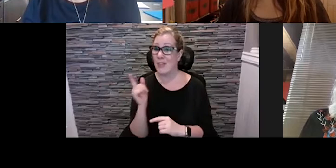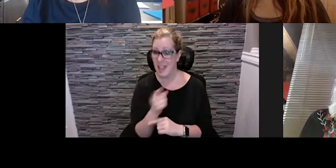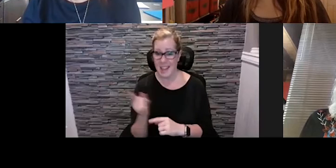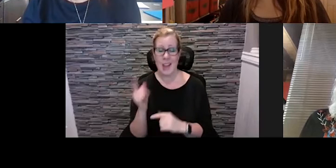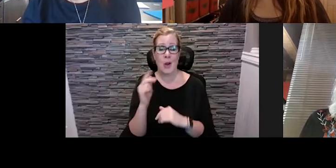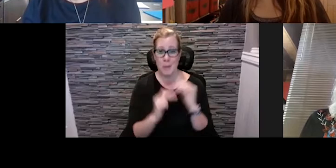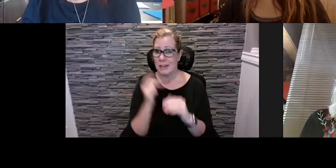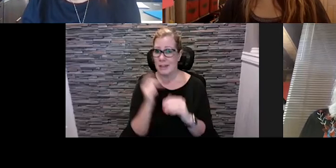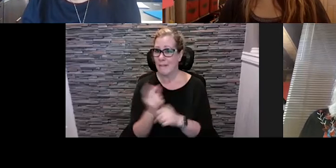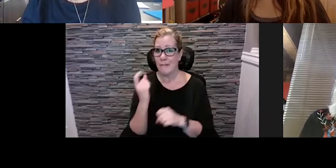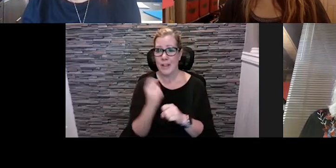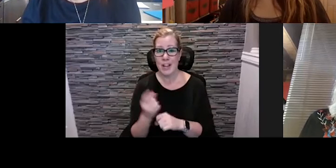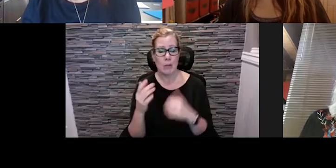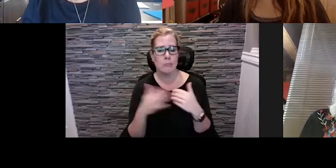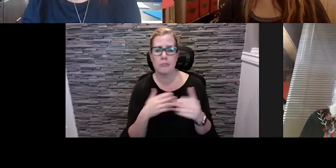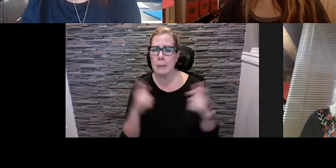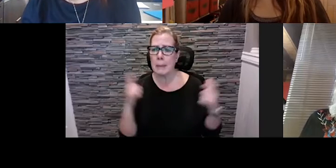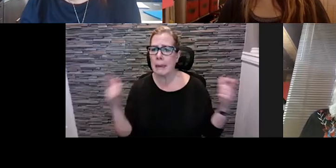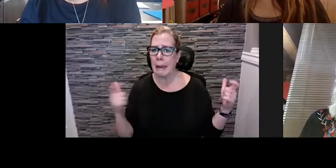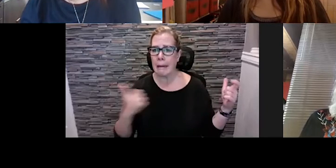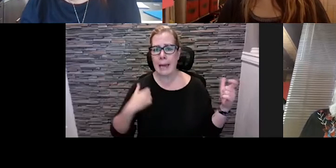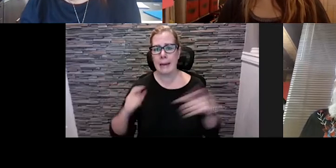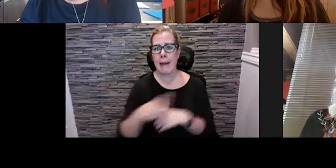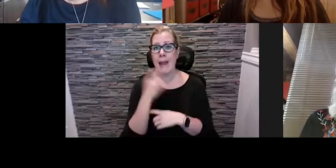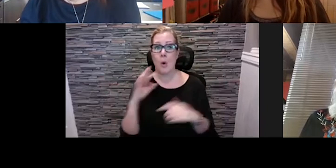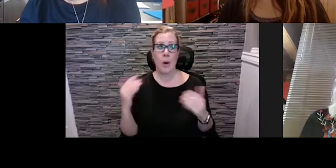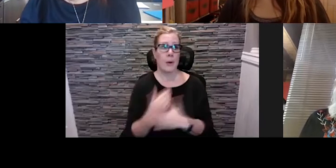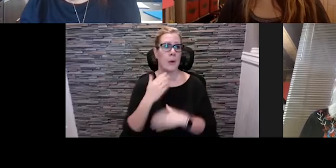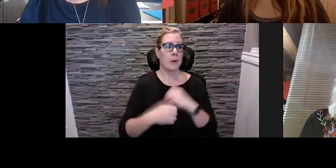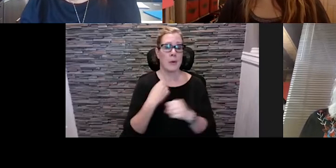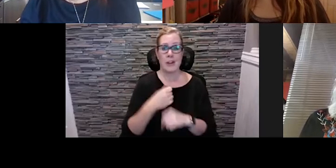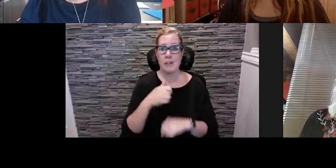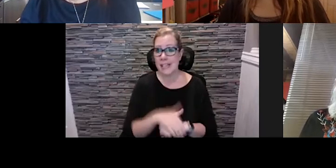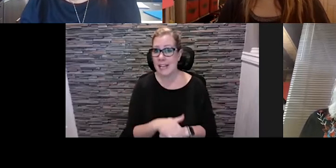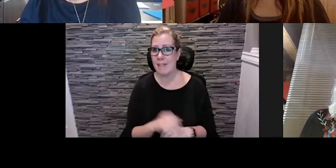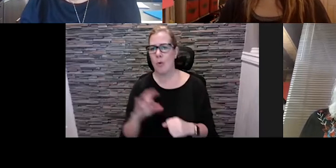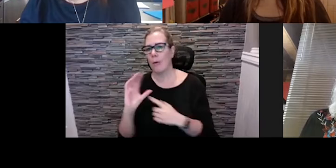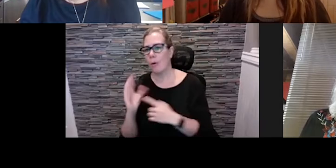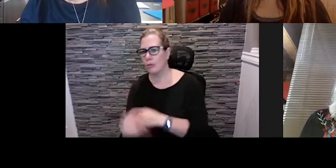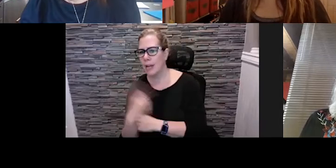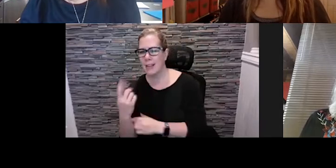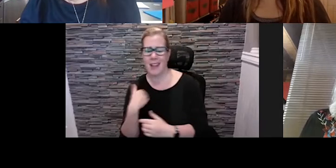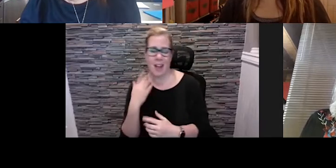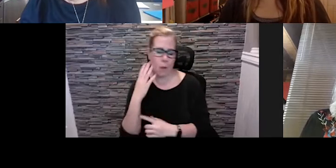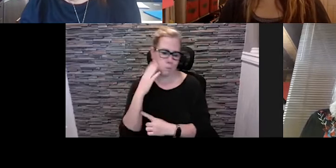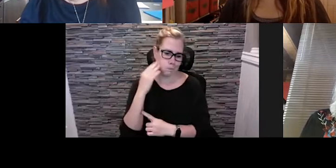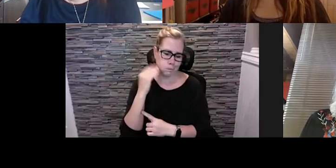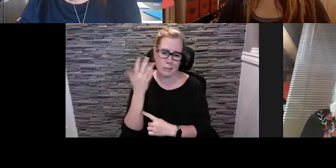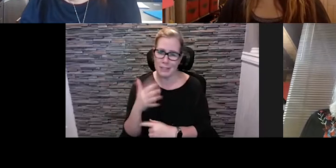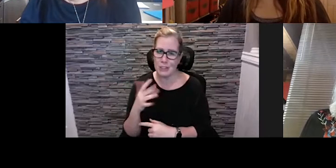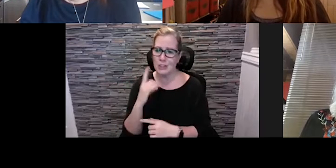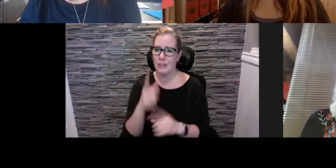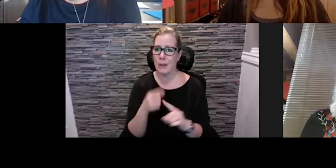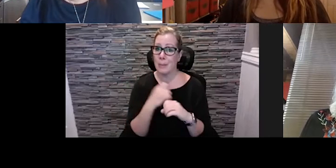year whether it's Canada day or new year's eve culture days so they've got the hands-on experience from being producing events